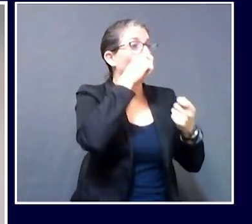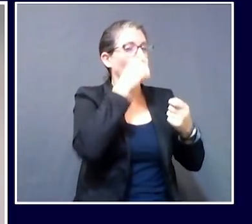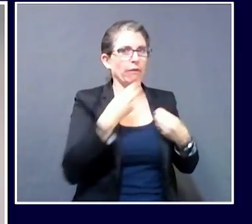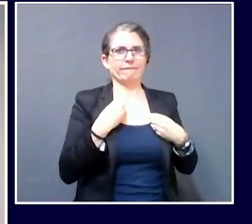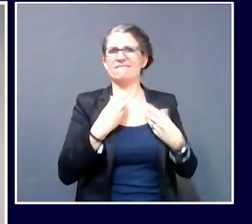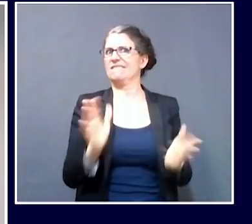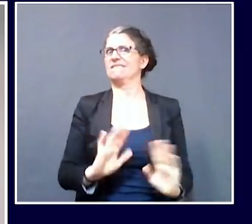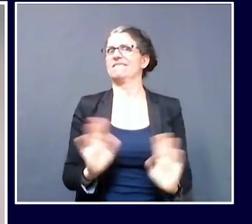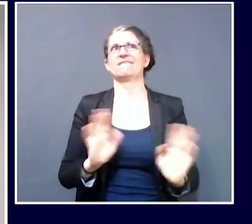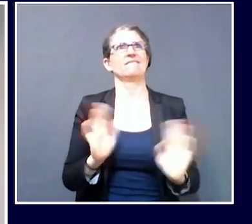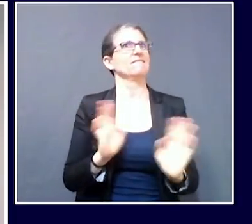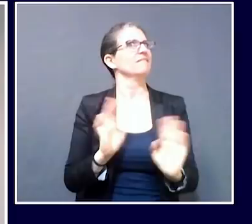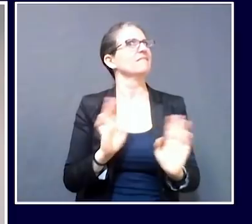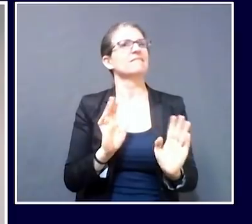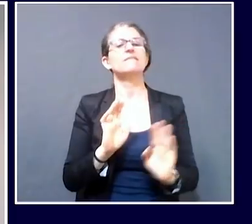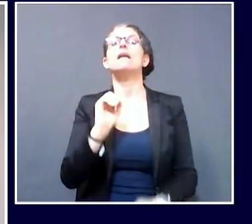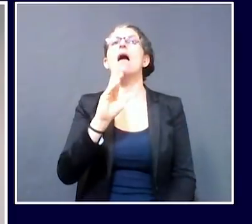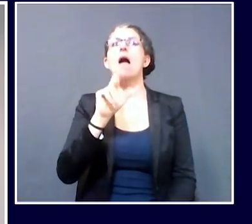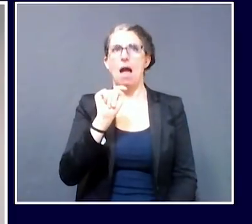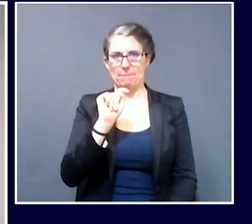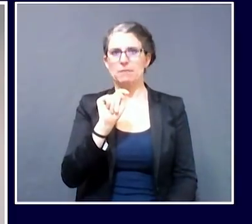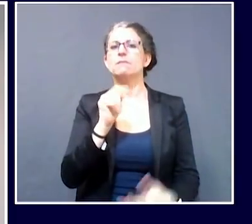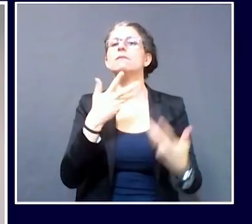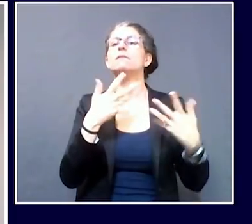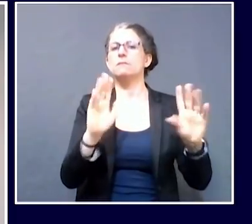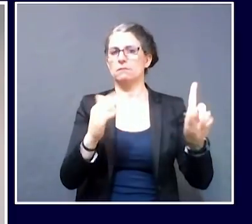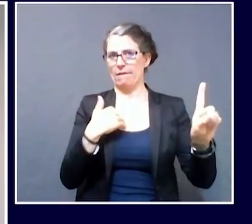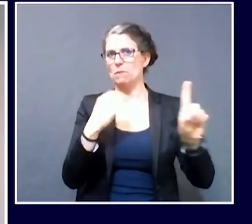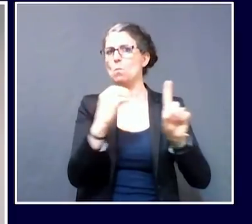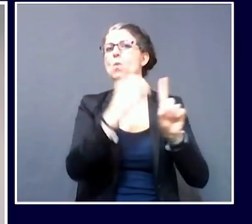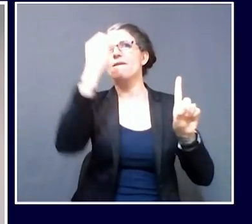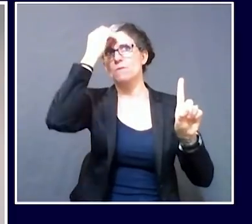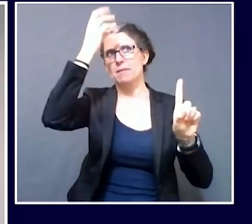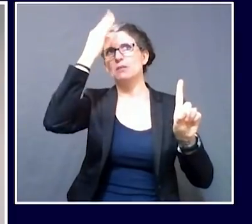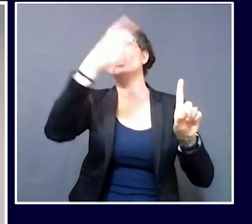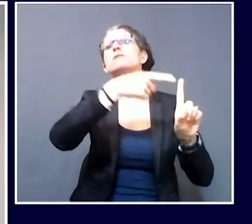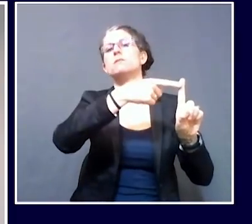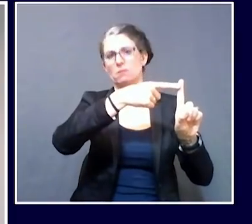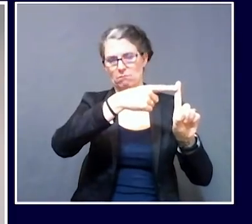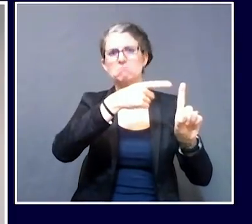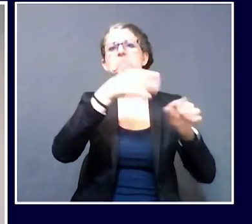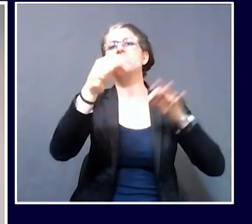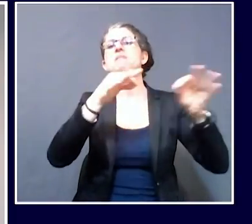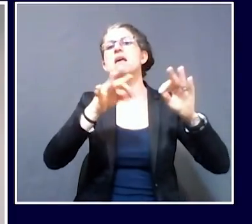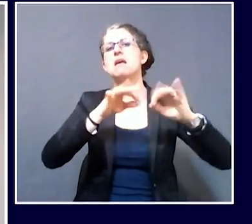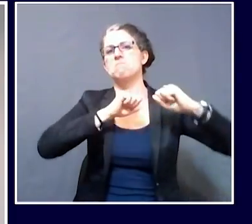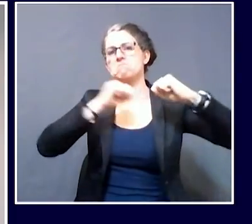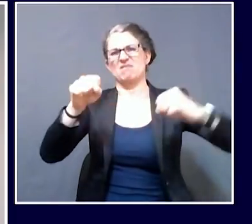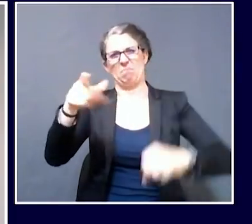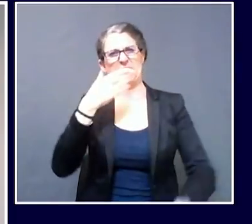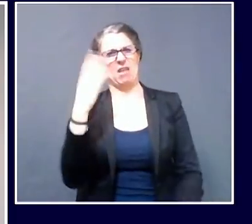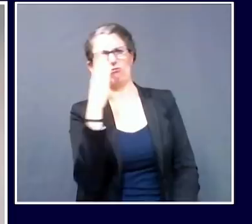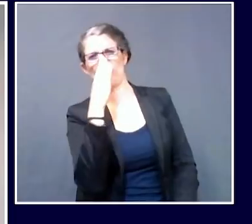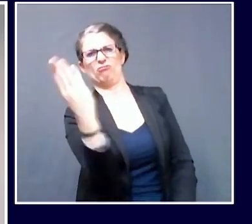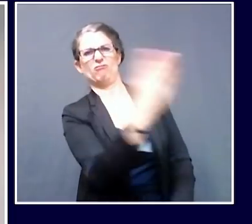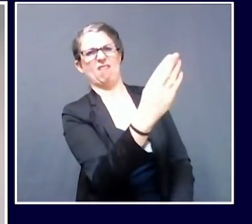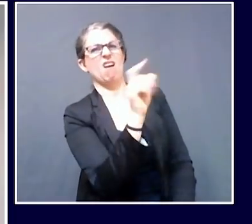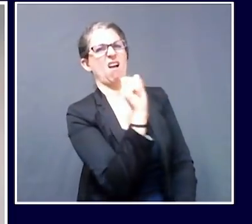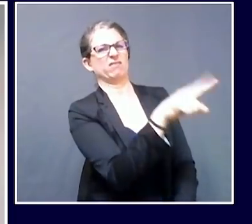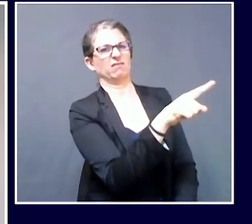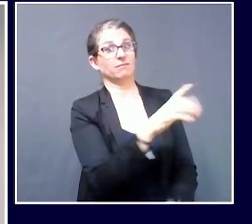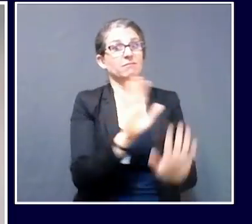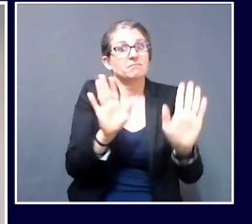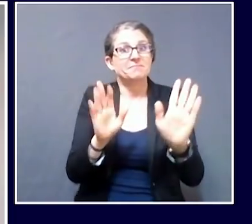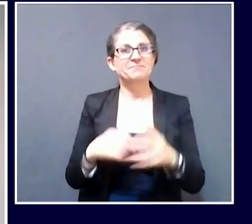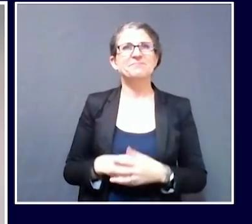terms of the timeline, they detected occasional cases starting back when they first tested individuals. I don't have in front of me when